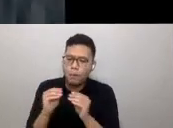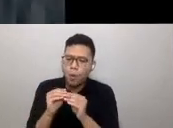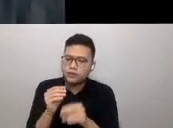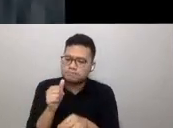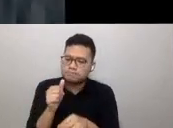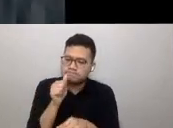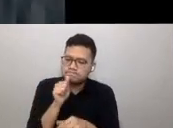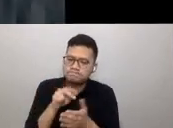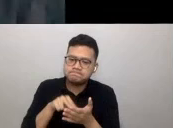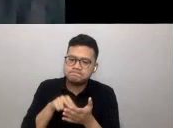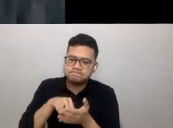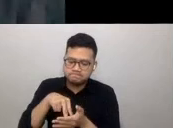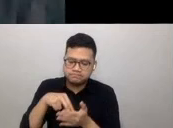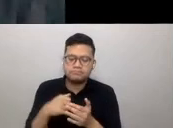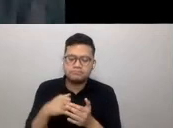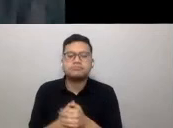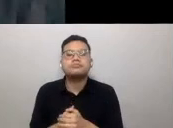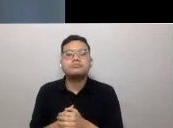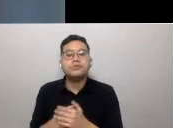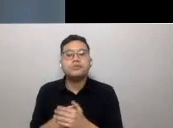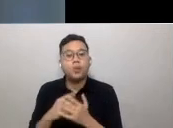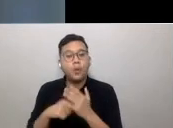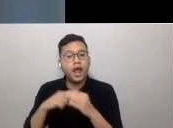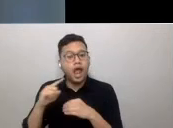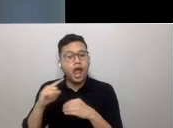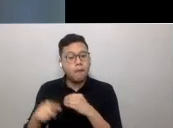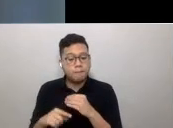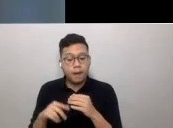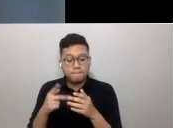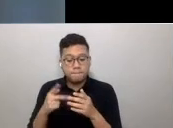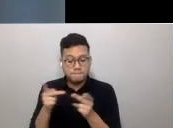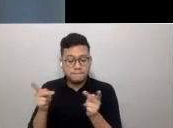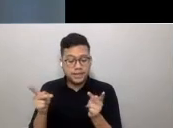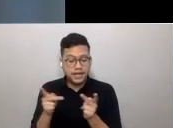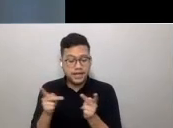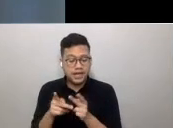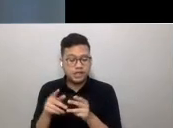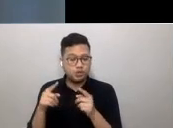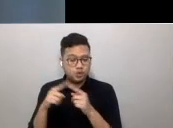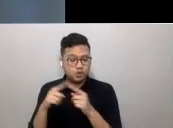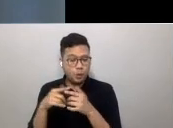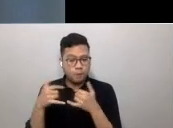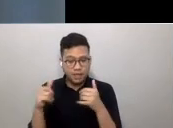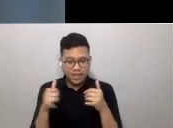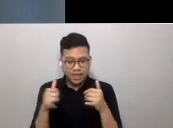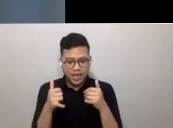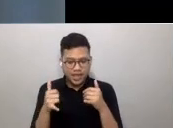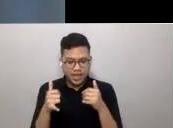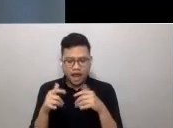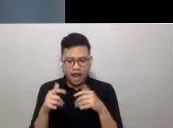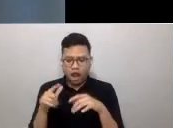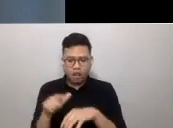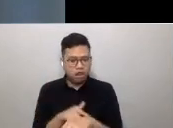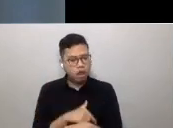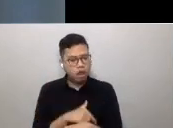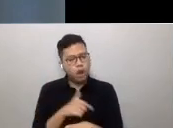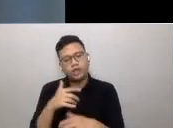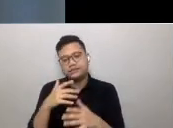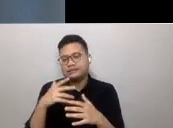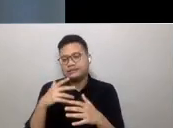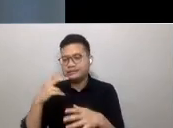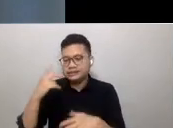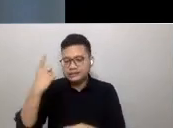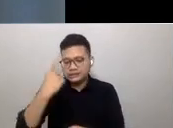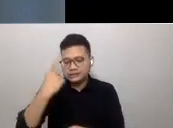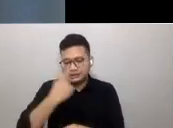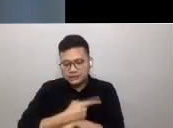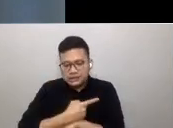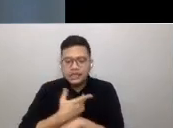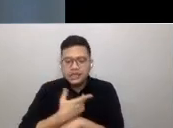So what about a place to play? After you've had a long day in the office or you've been studying hard, where do you go to relax?